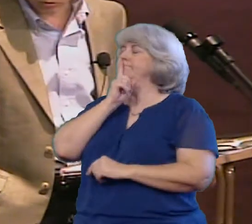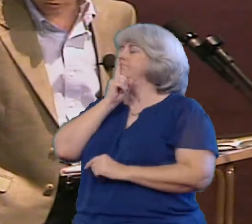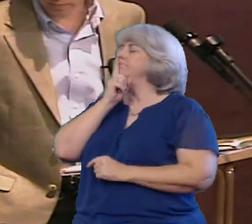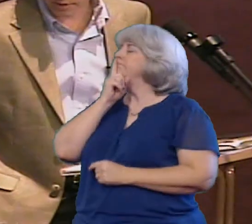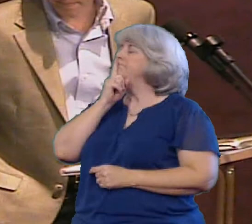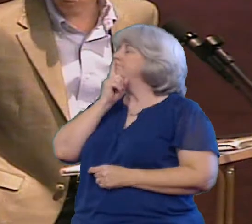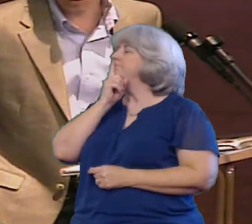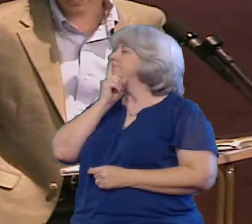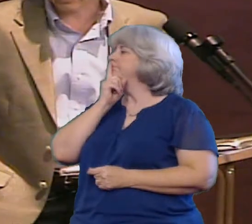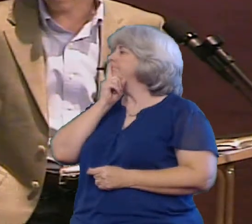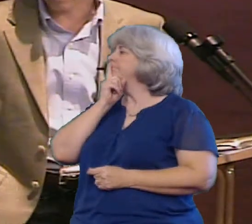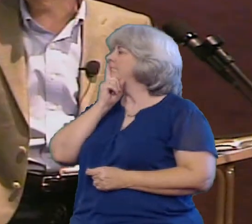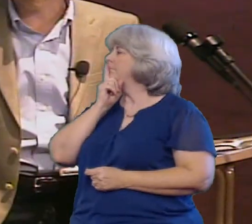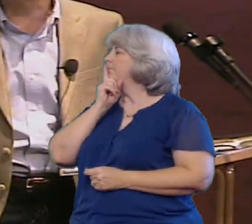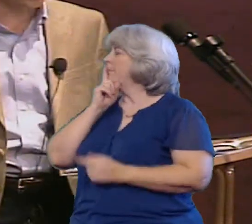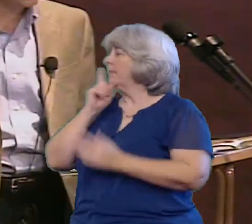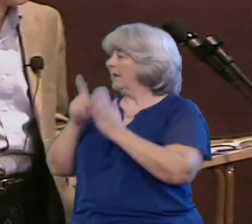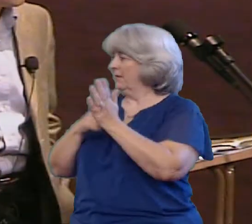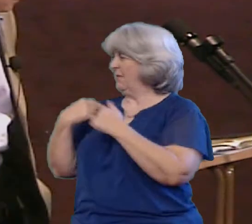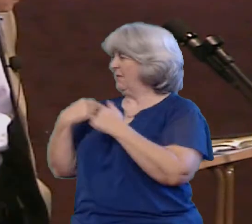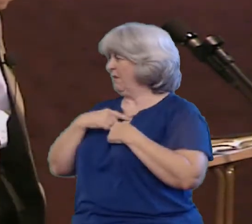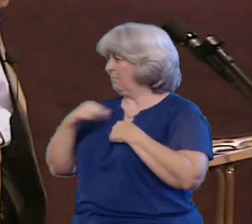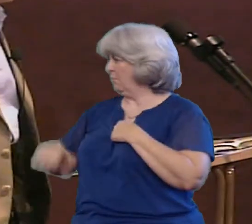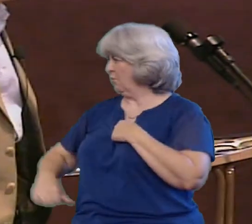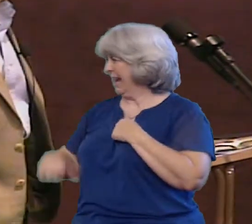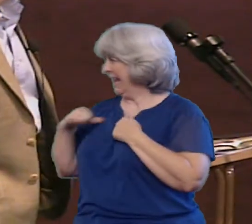personal sometimes pride keeps us from fulfillment